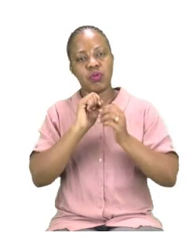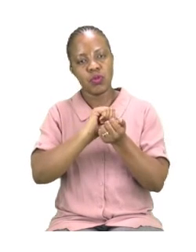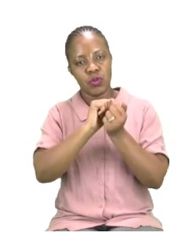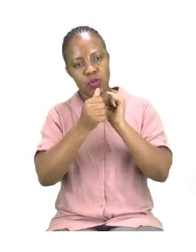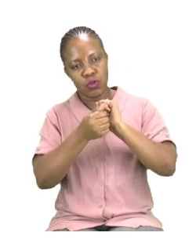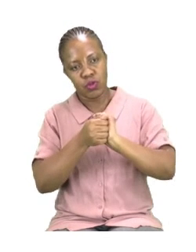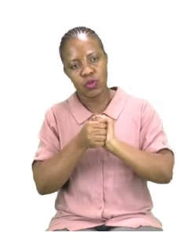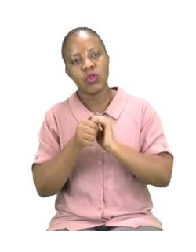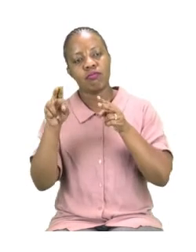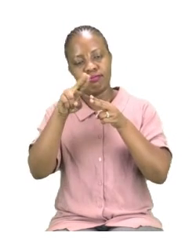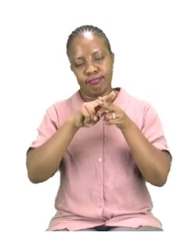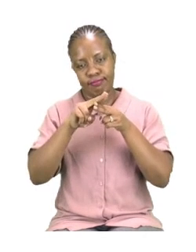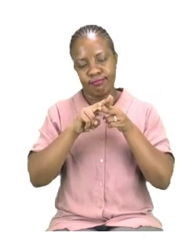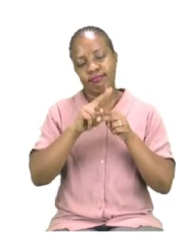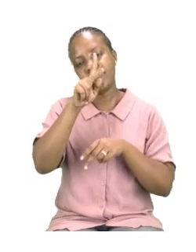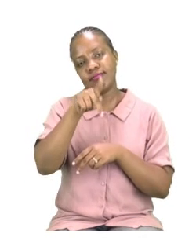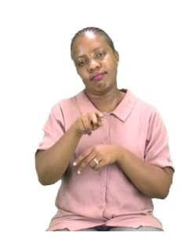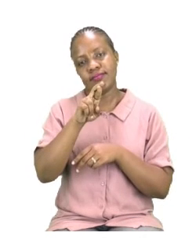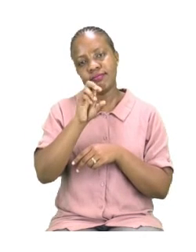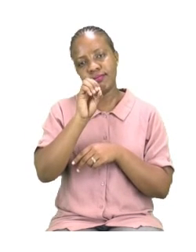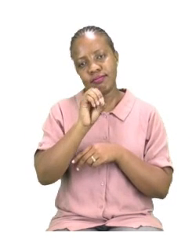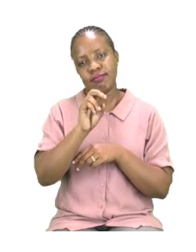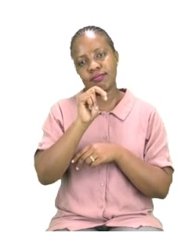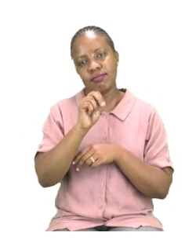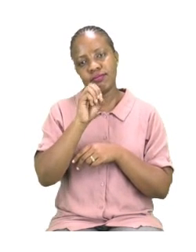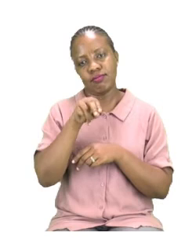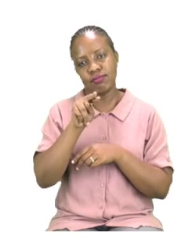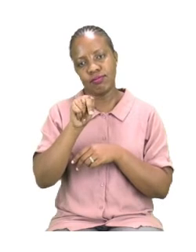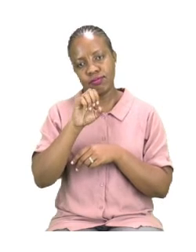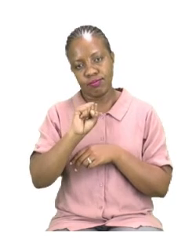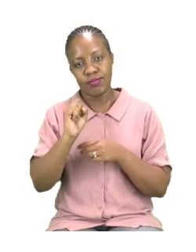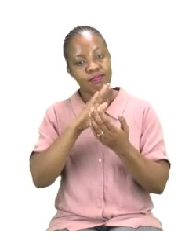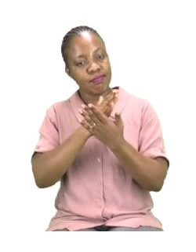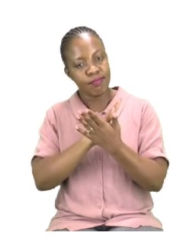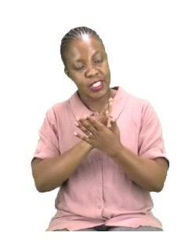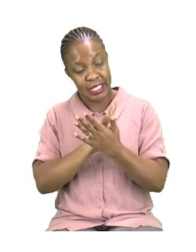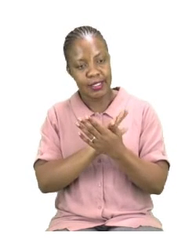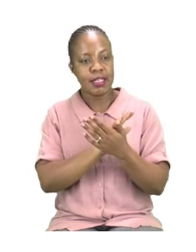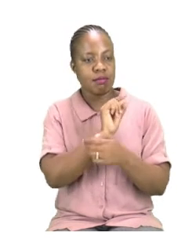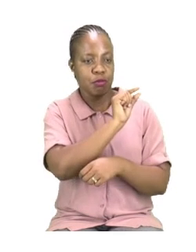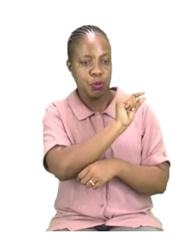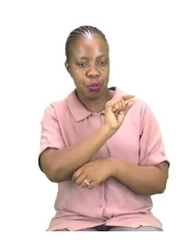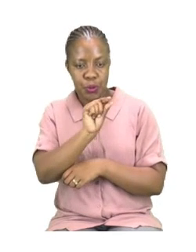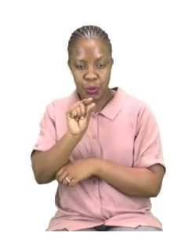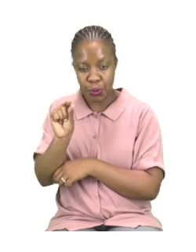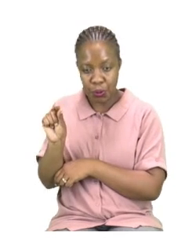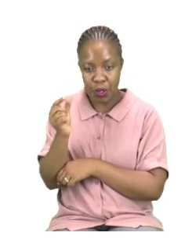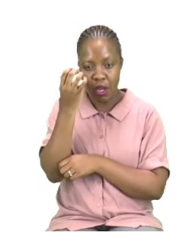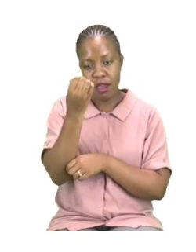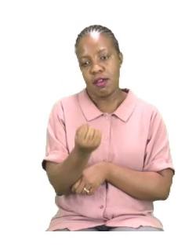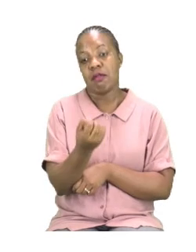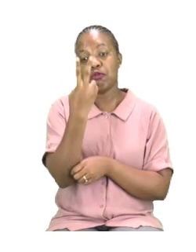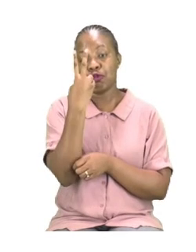word or two words that have been underlined. Which means we are going to get rid of both of those words